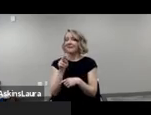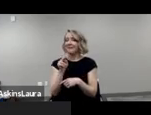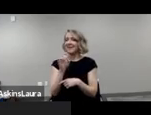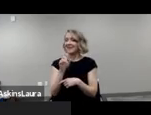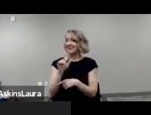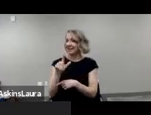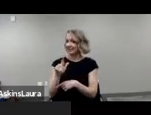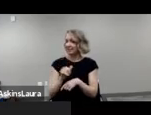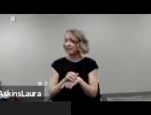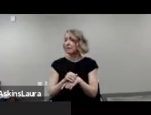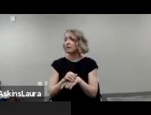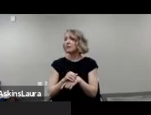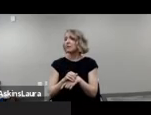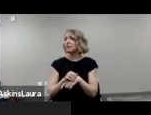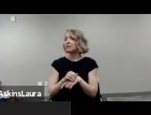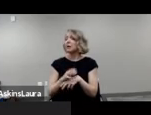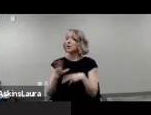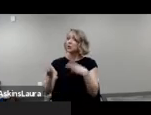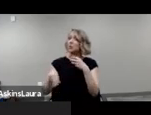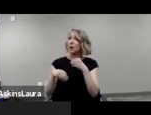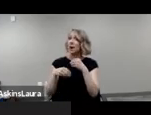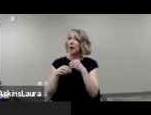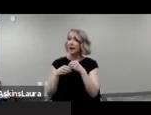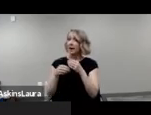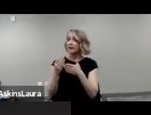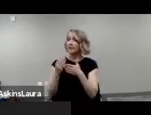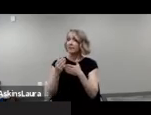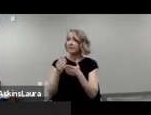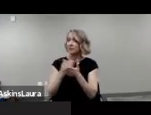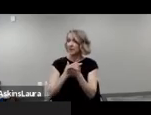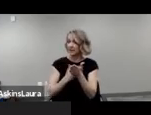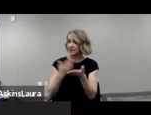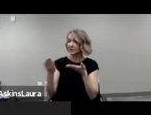that individuals with mental health can benefit from that is